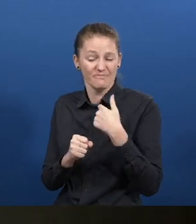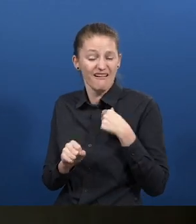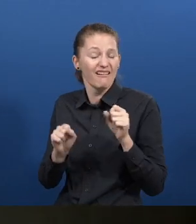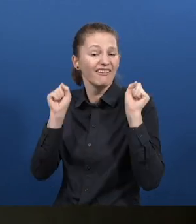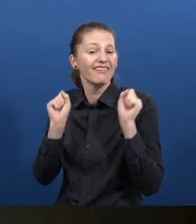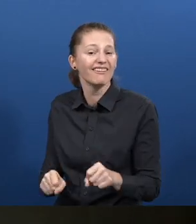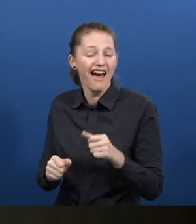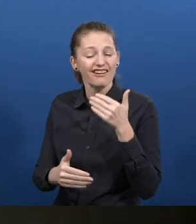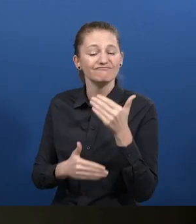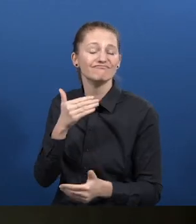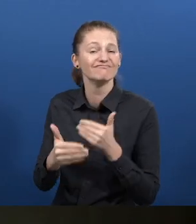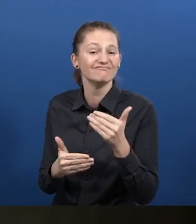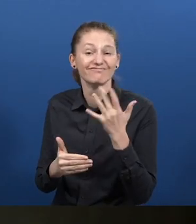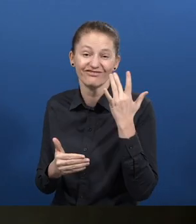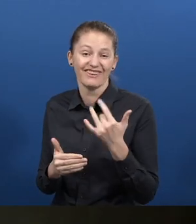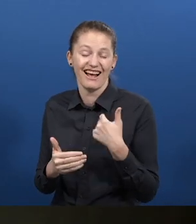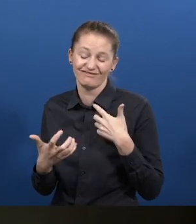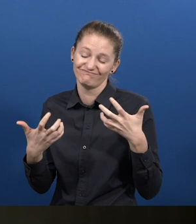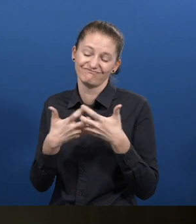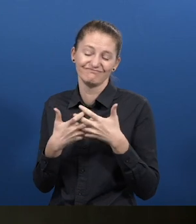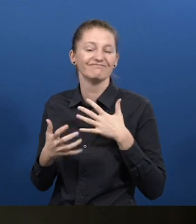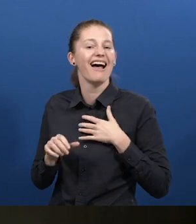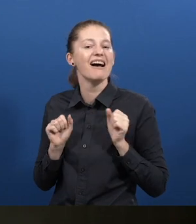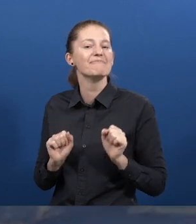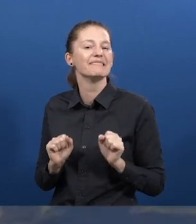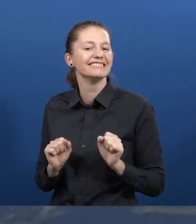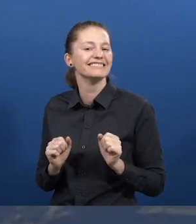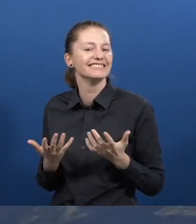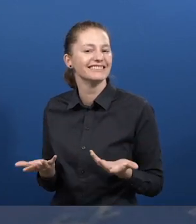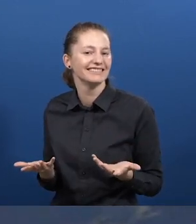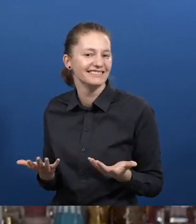I can do this job well because it fits my ability.